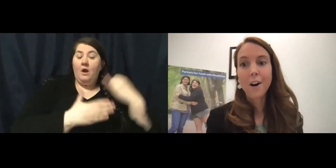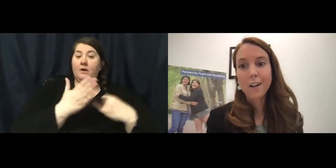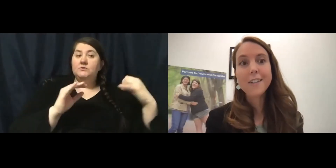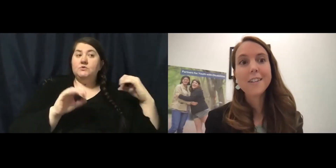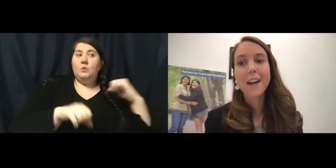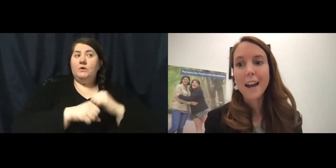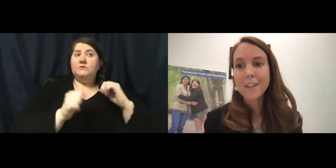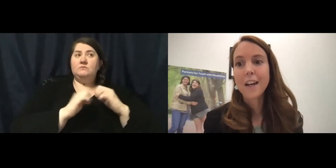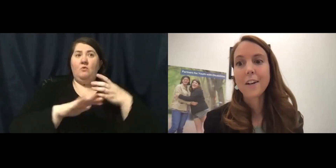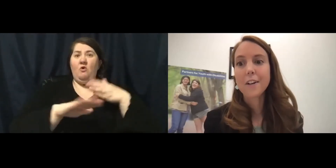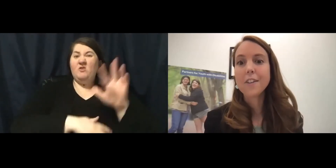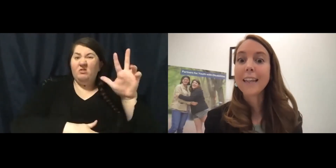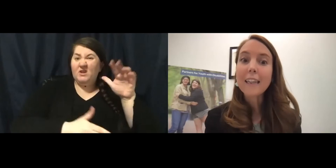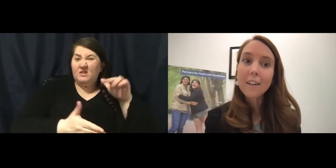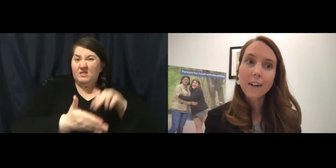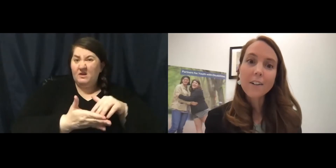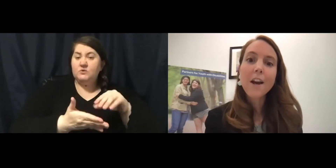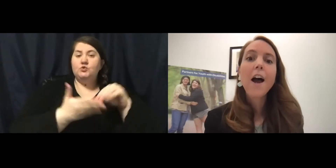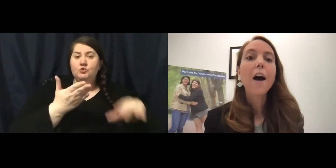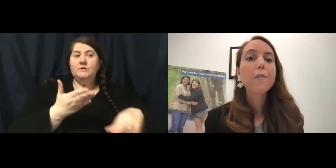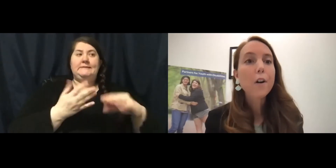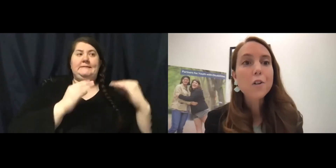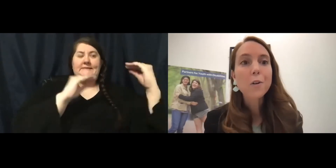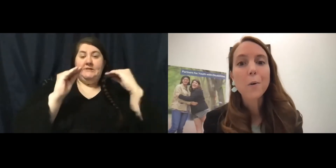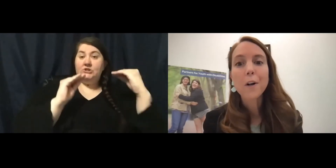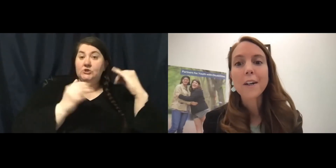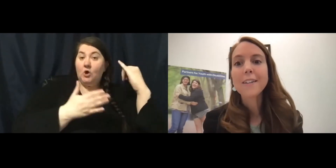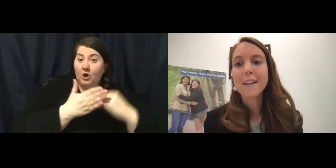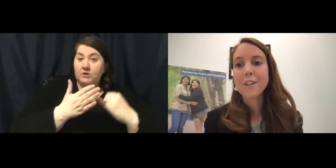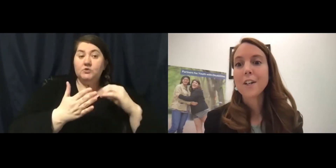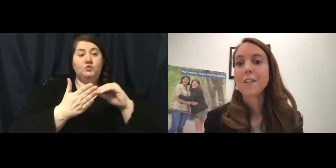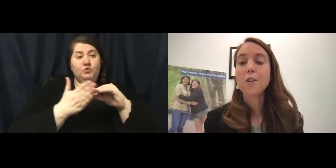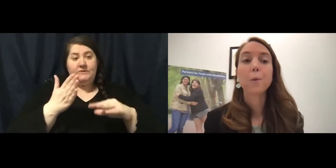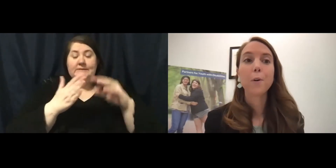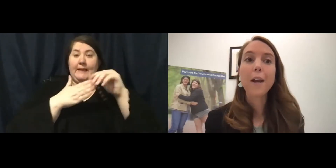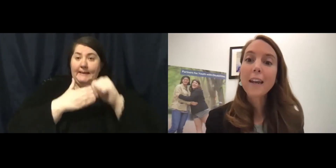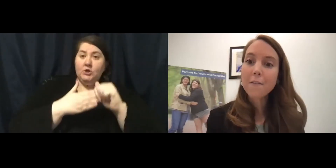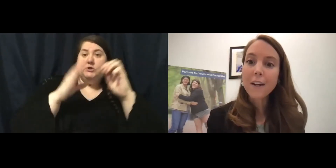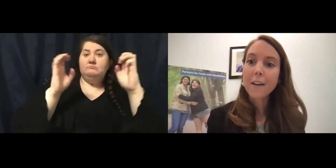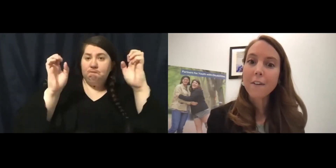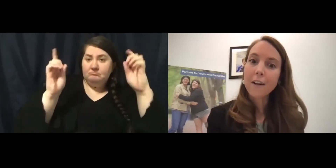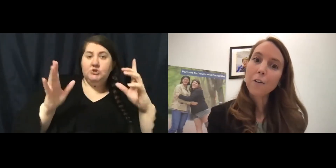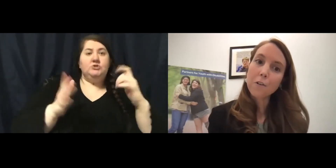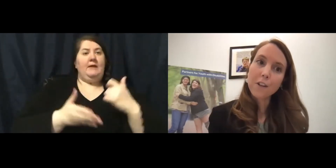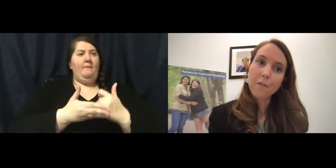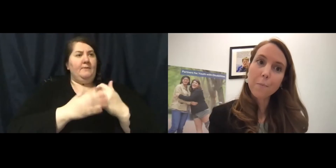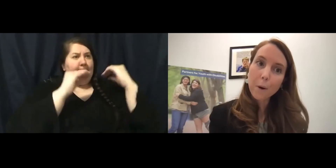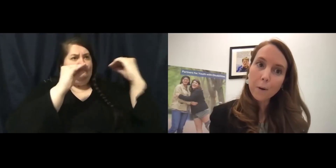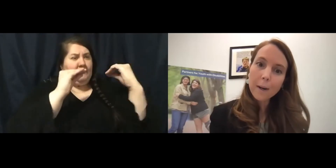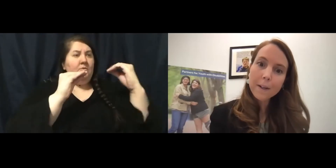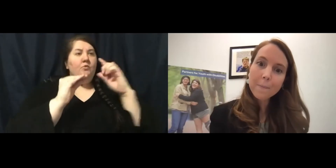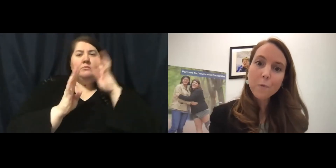teaching artists, educators, and leaders of cultural organizations through innovative and inclusive